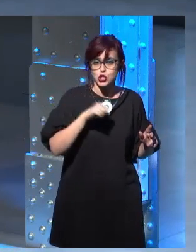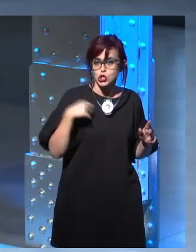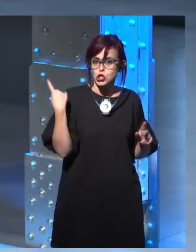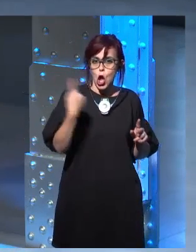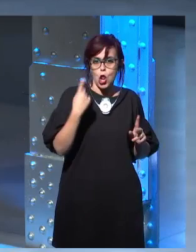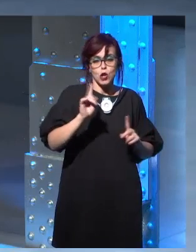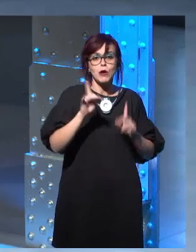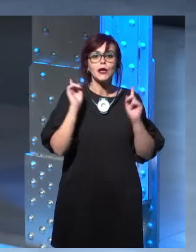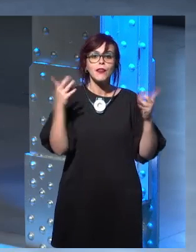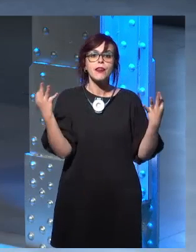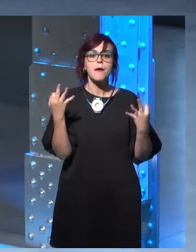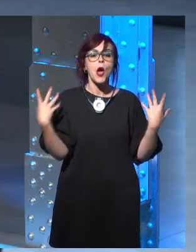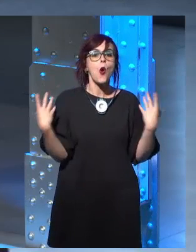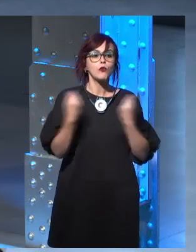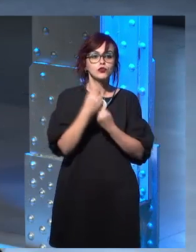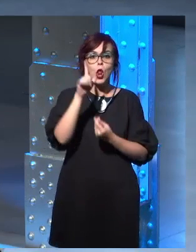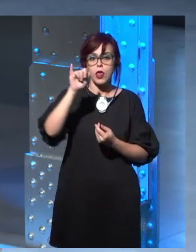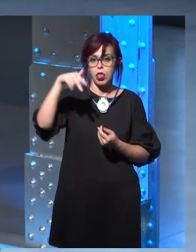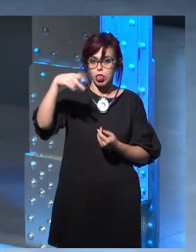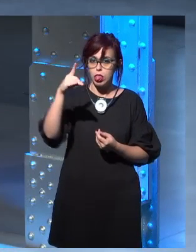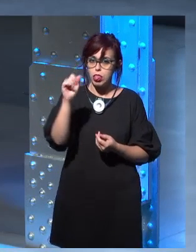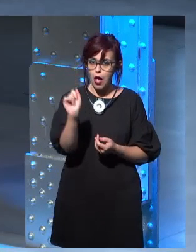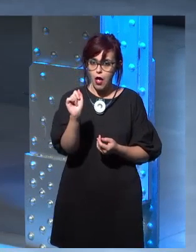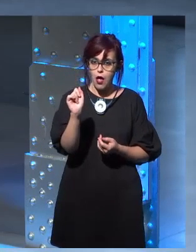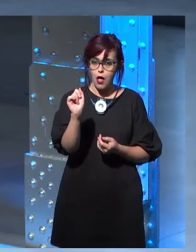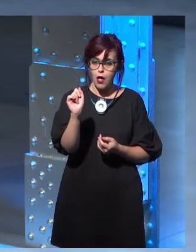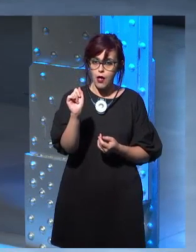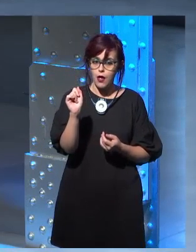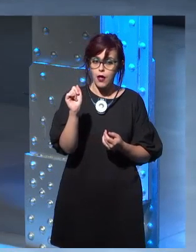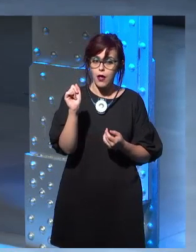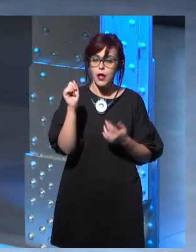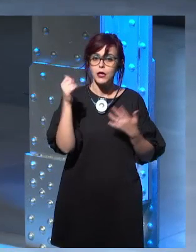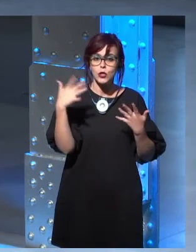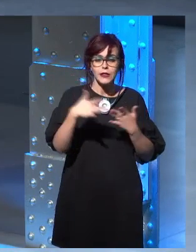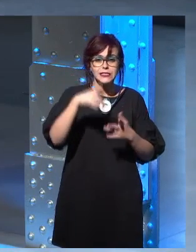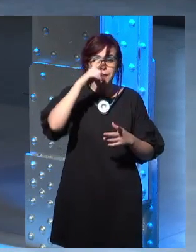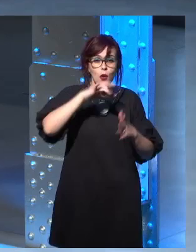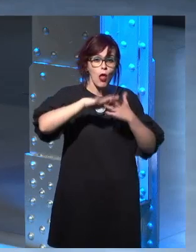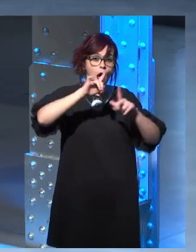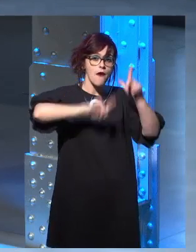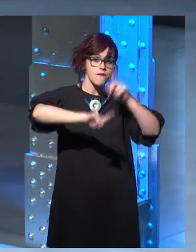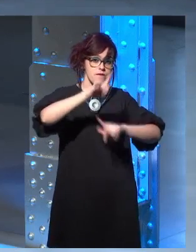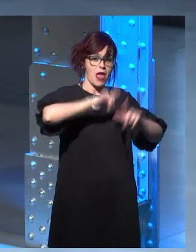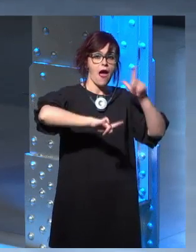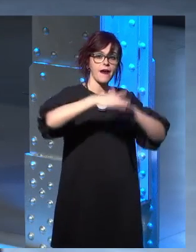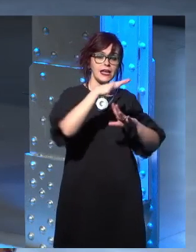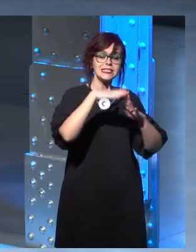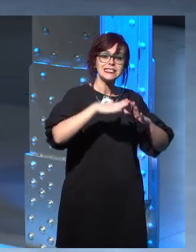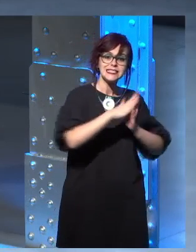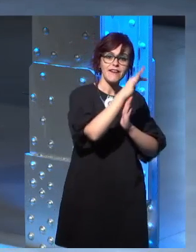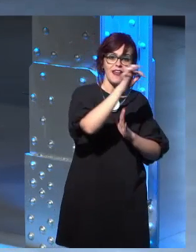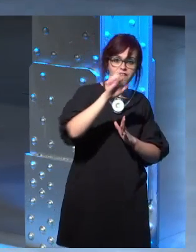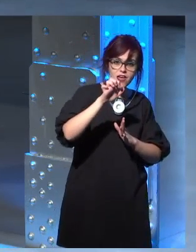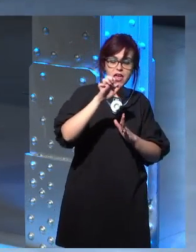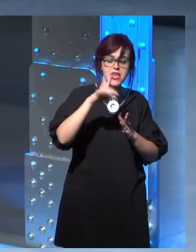time difference between Santa Fe and Sweden. I can't remember. I must have called Linda as